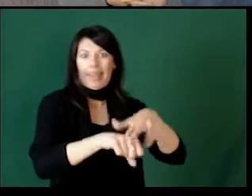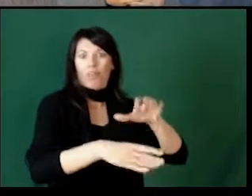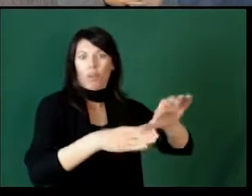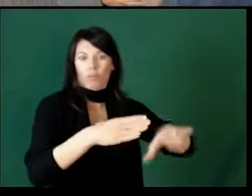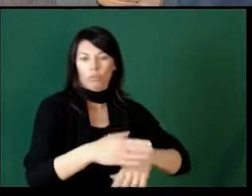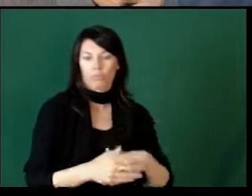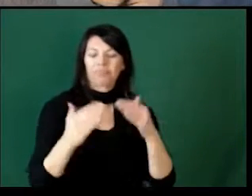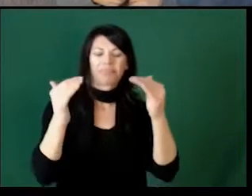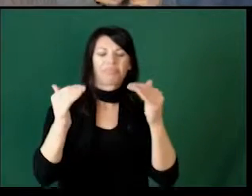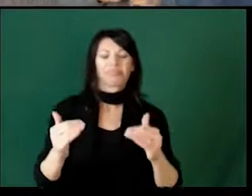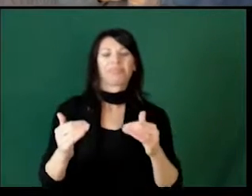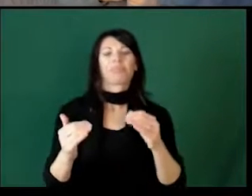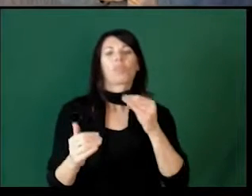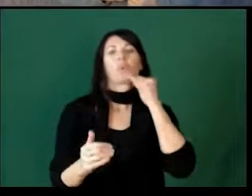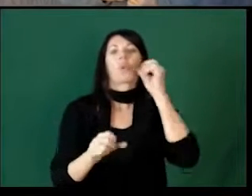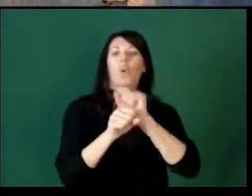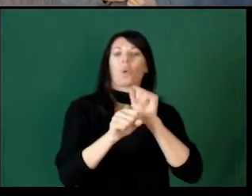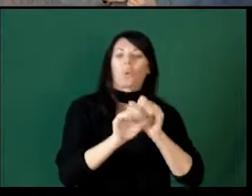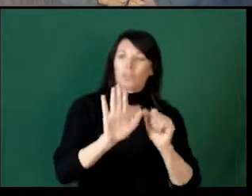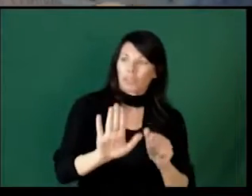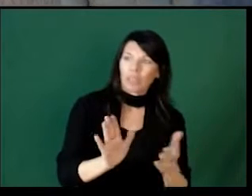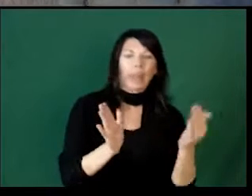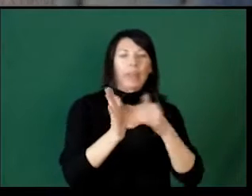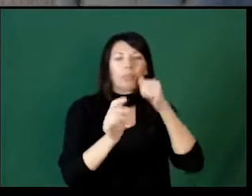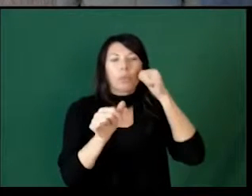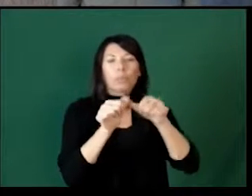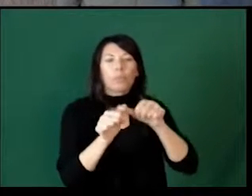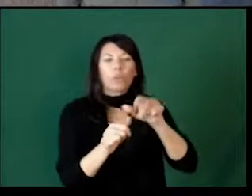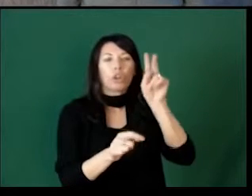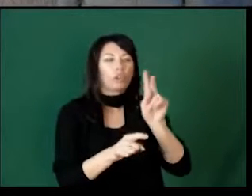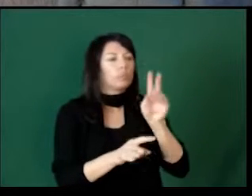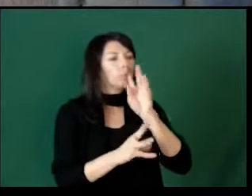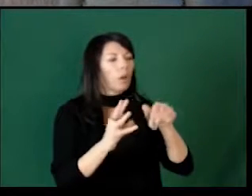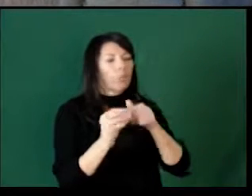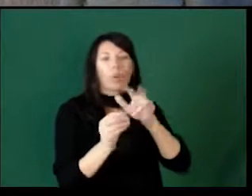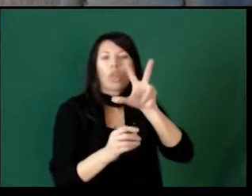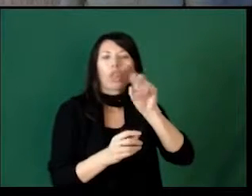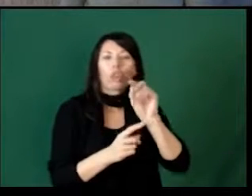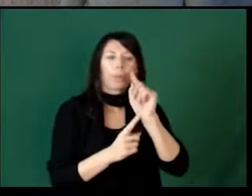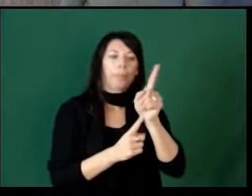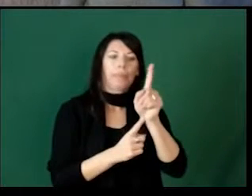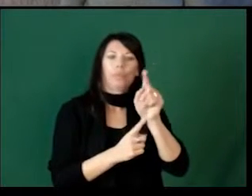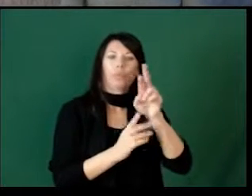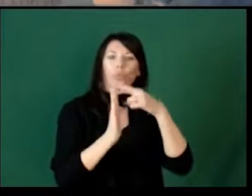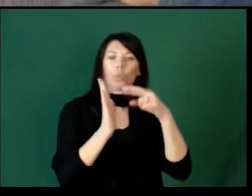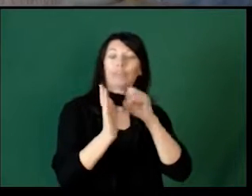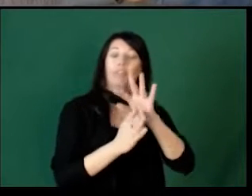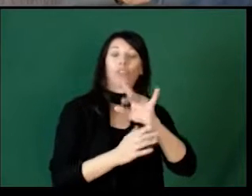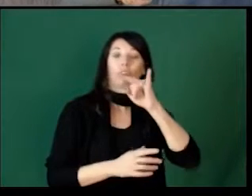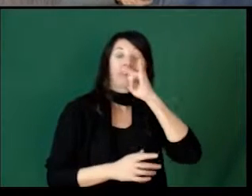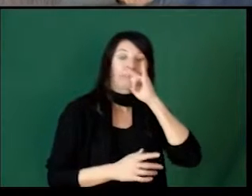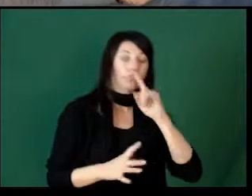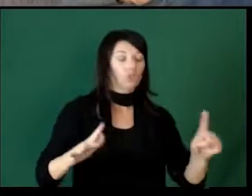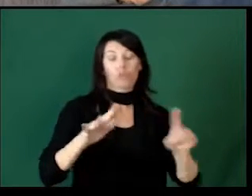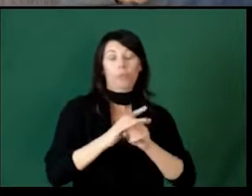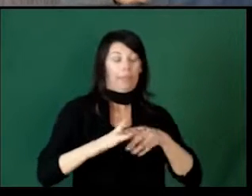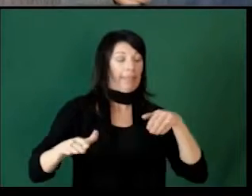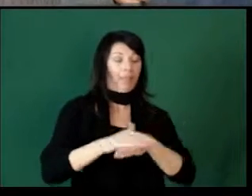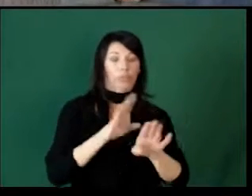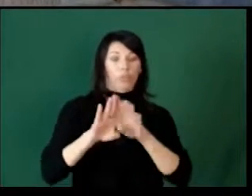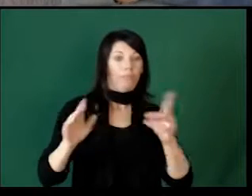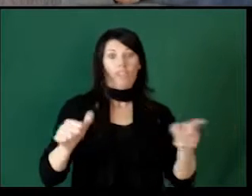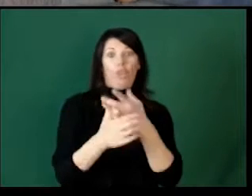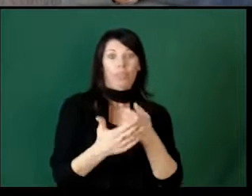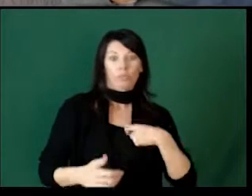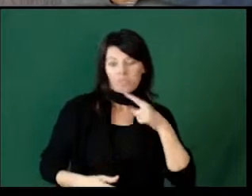The next one is homework. Again, keeping in mind the trick that Kristen was talking about, the 30-minute rule. When your child walks in the door and